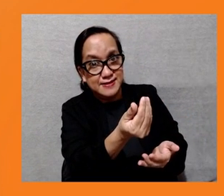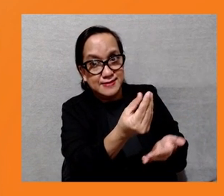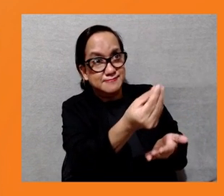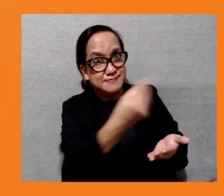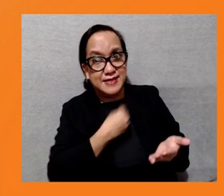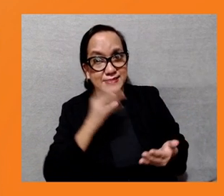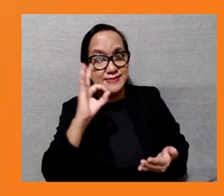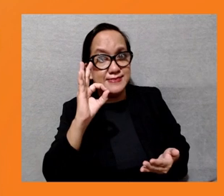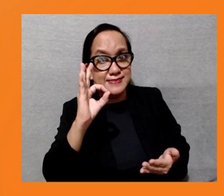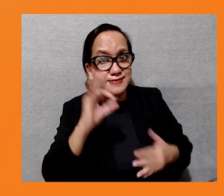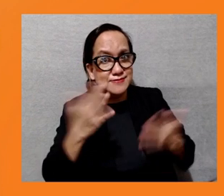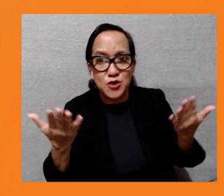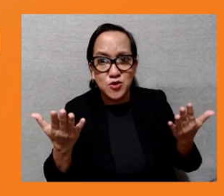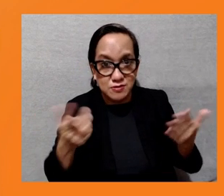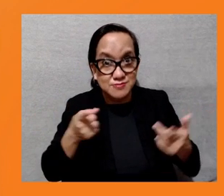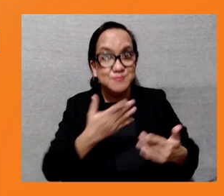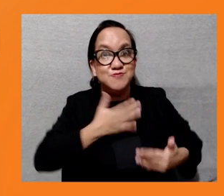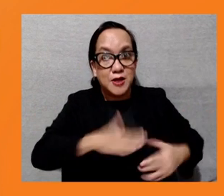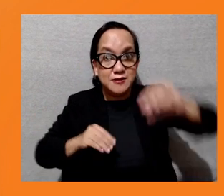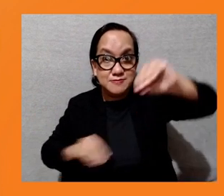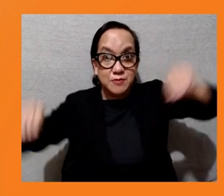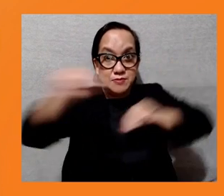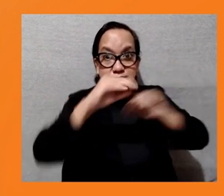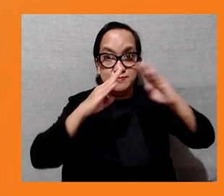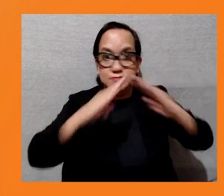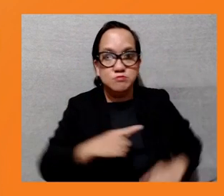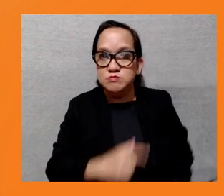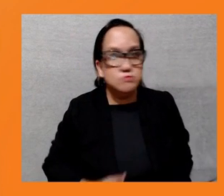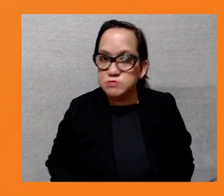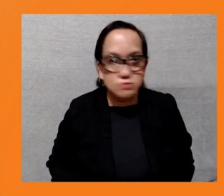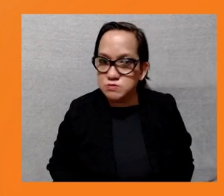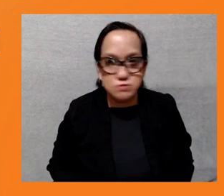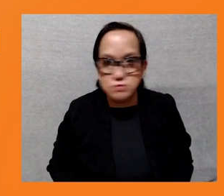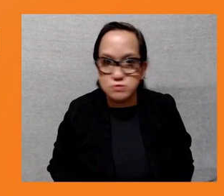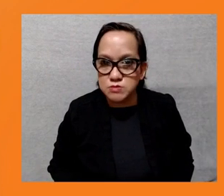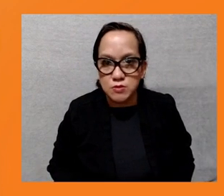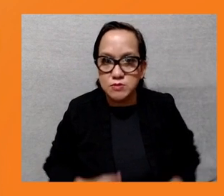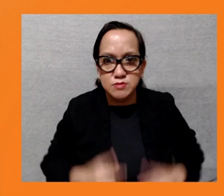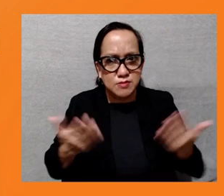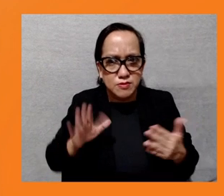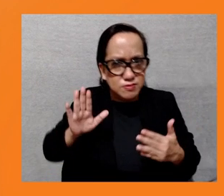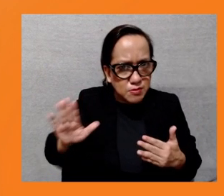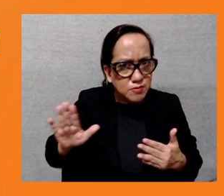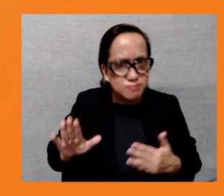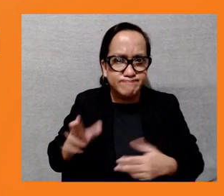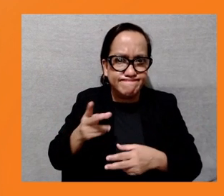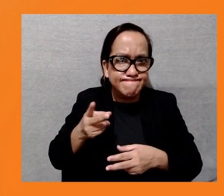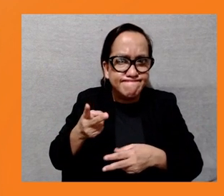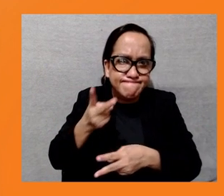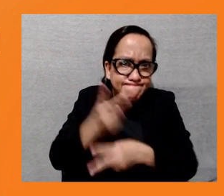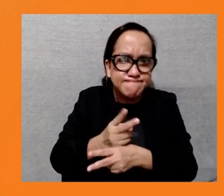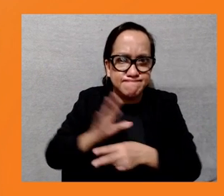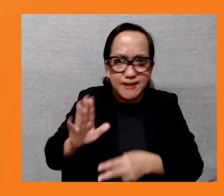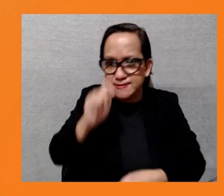like, uh, into the intimidation and coercion to the community. And similarly, the landslide and the sand mining making more